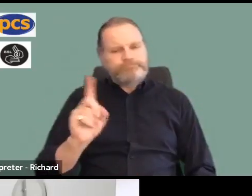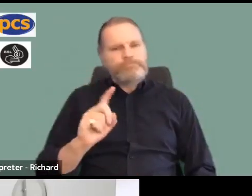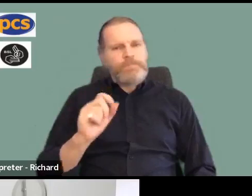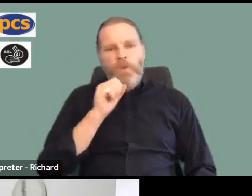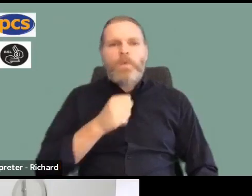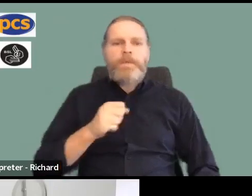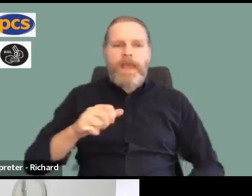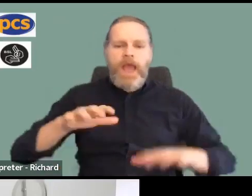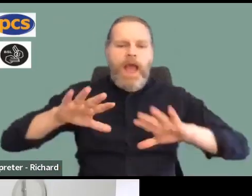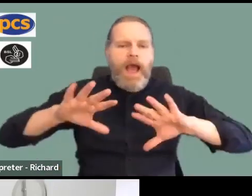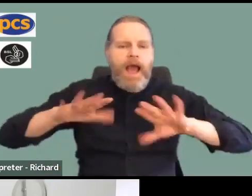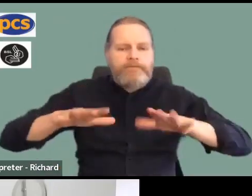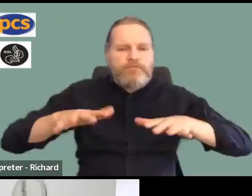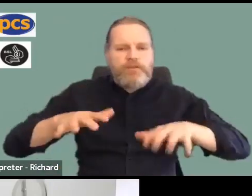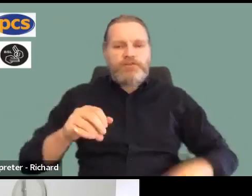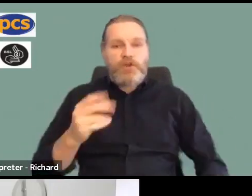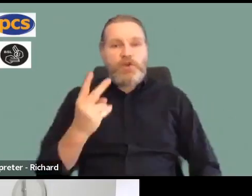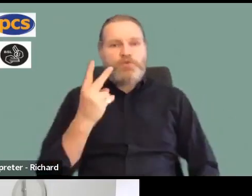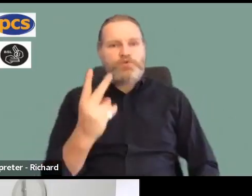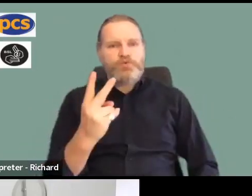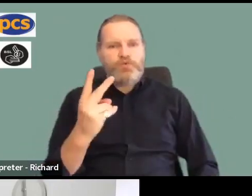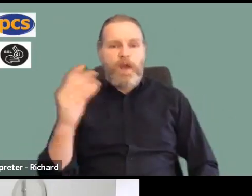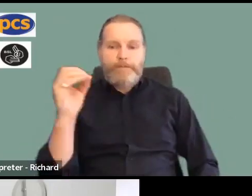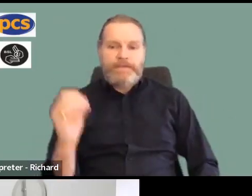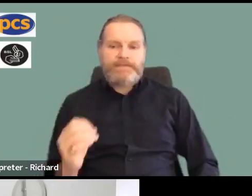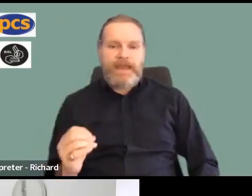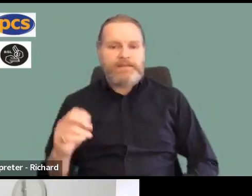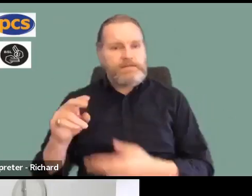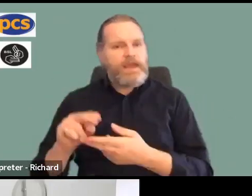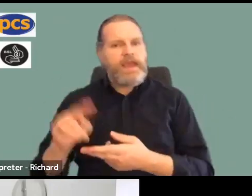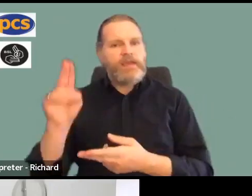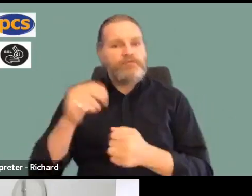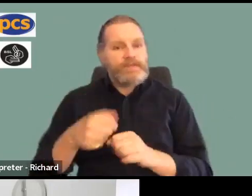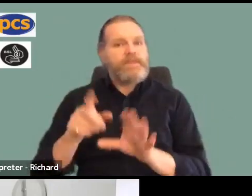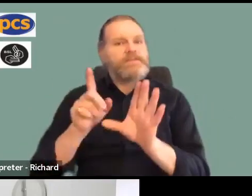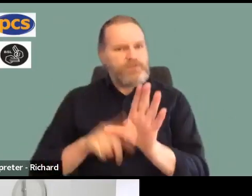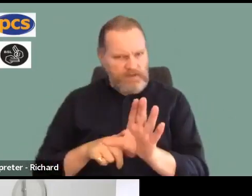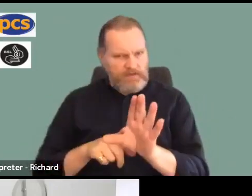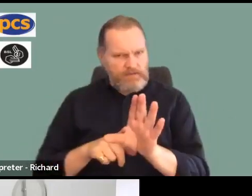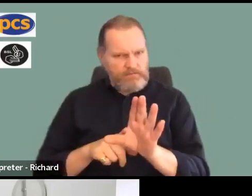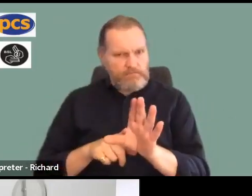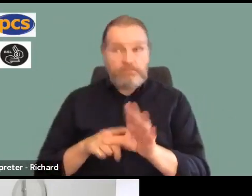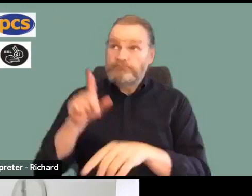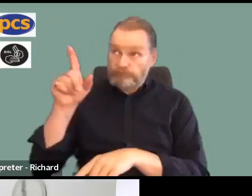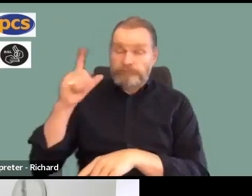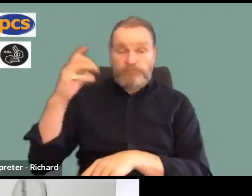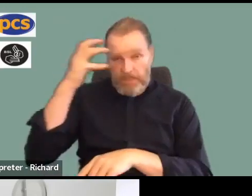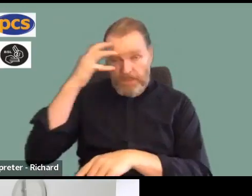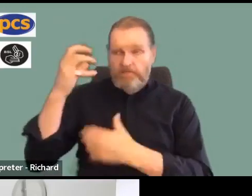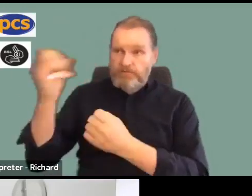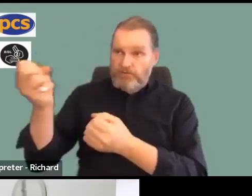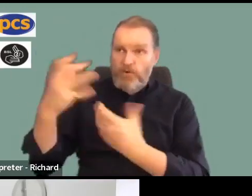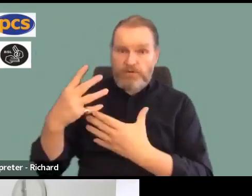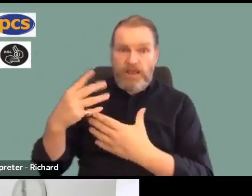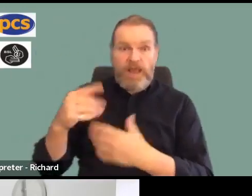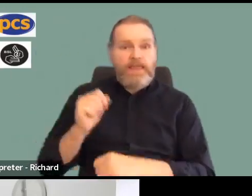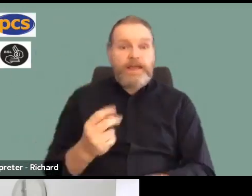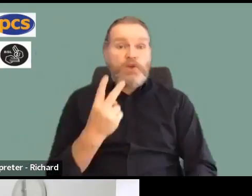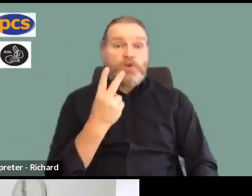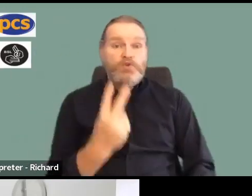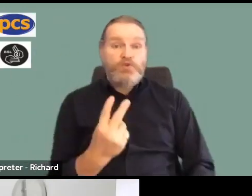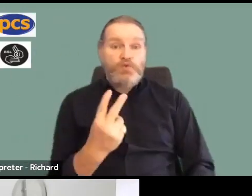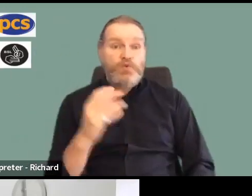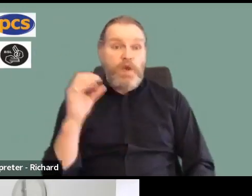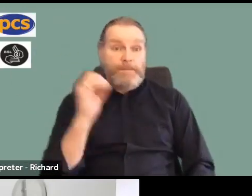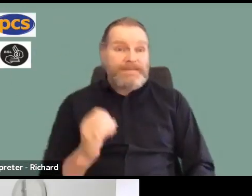average 2 percent increase this year. That has now been confirmed is amongst the lowest of any